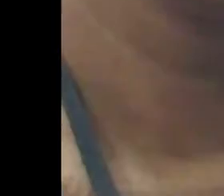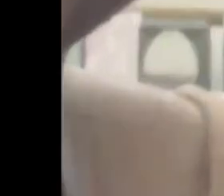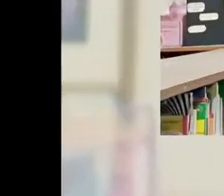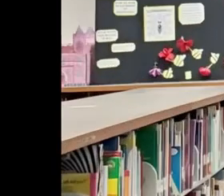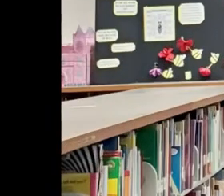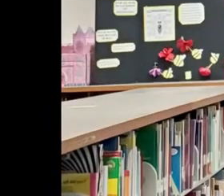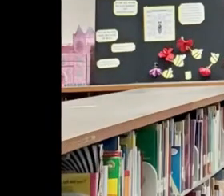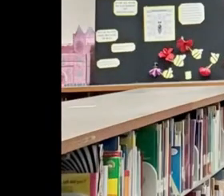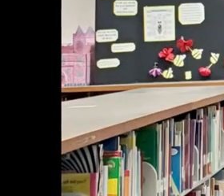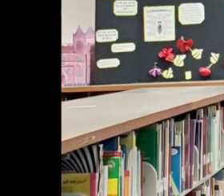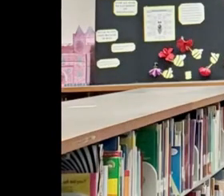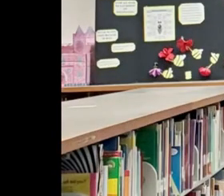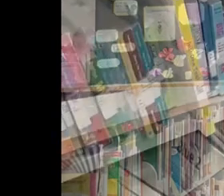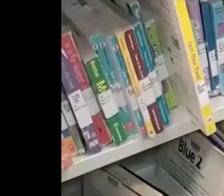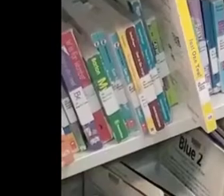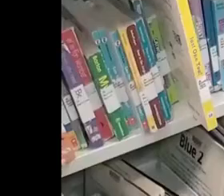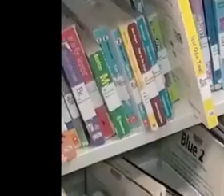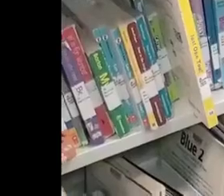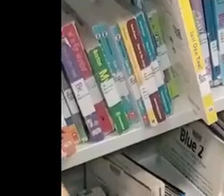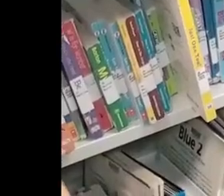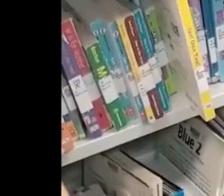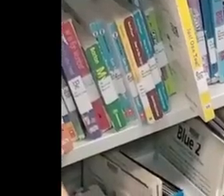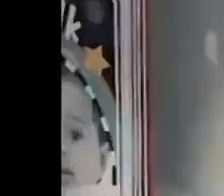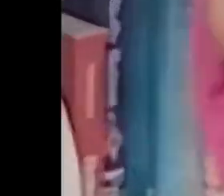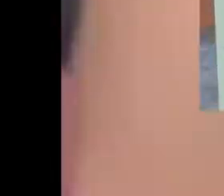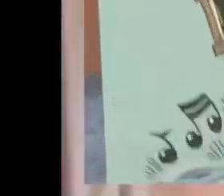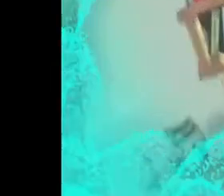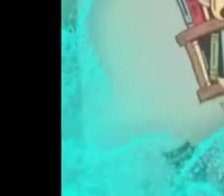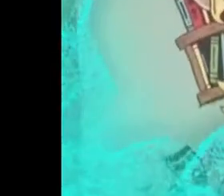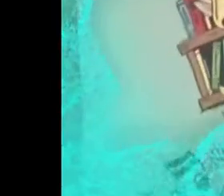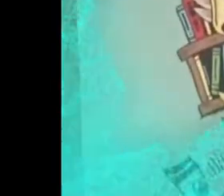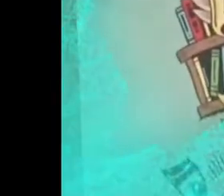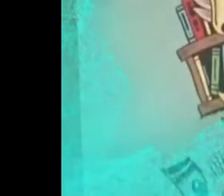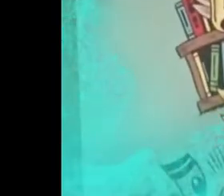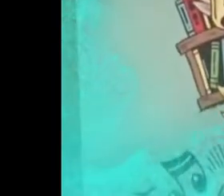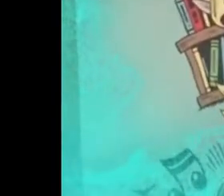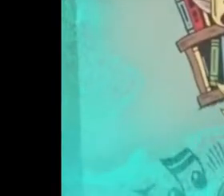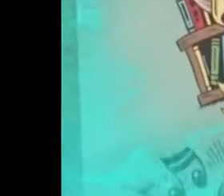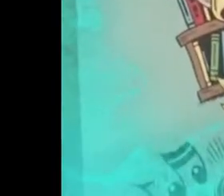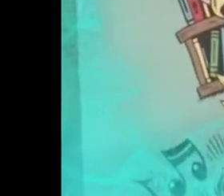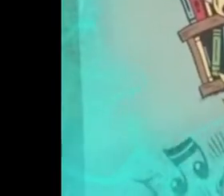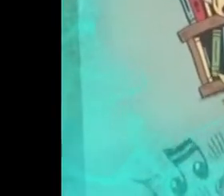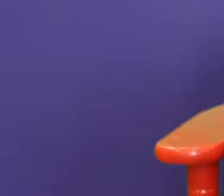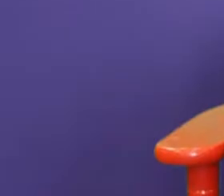Let's listen and learn forever. Let's read and learn!